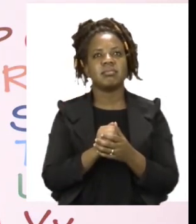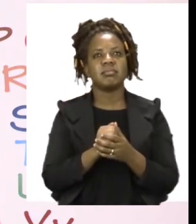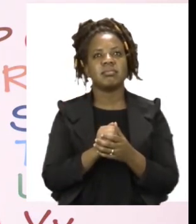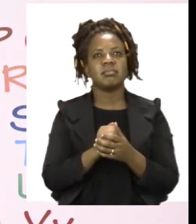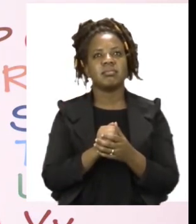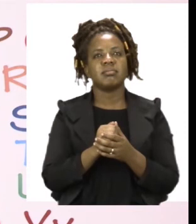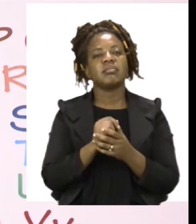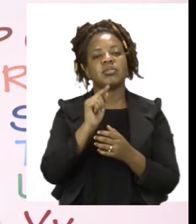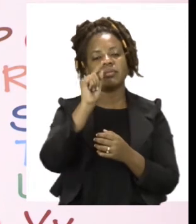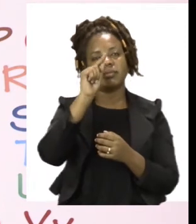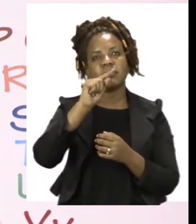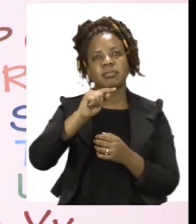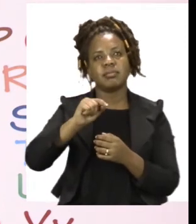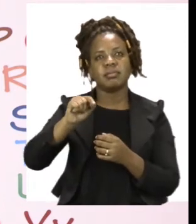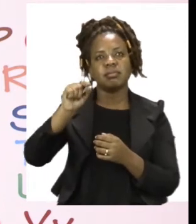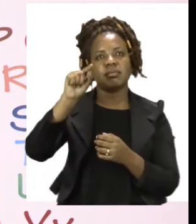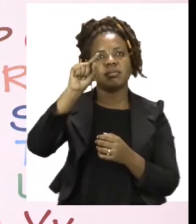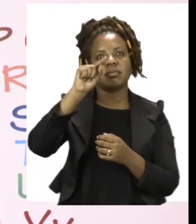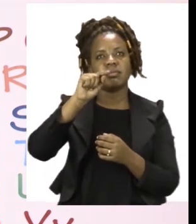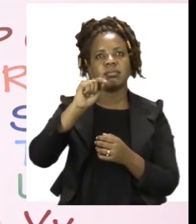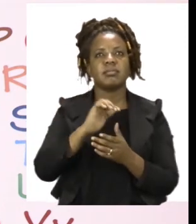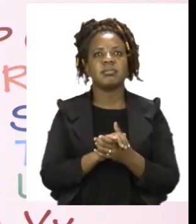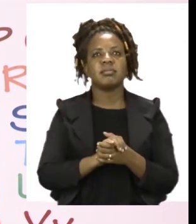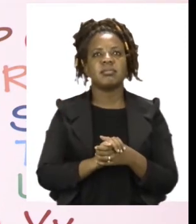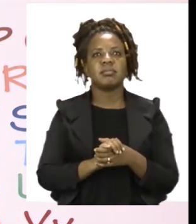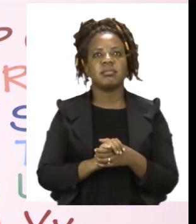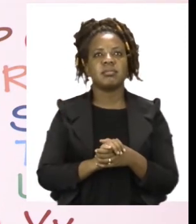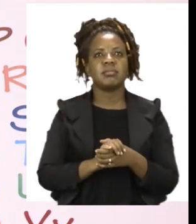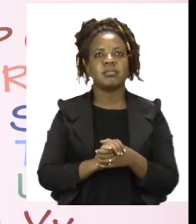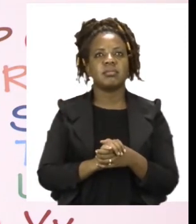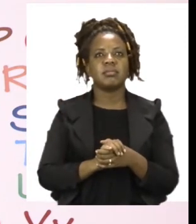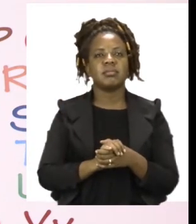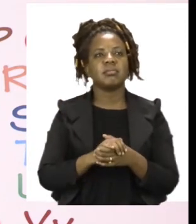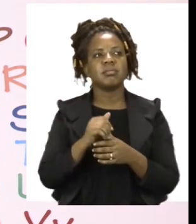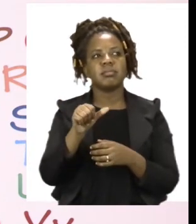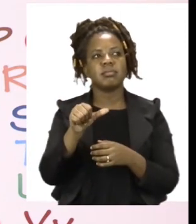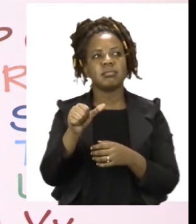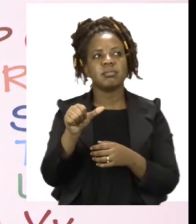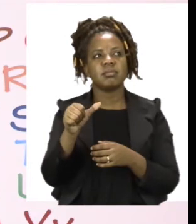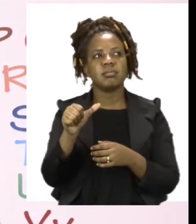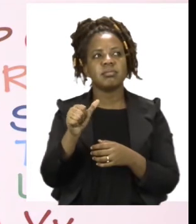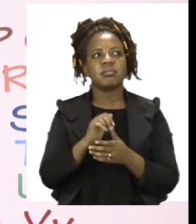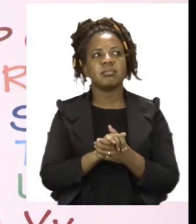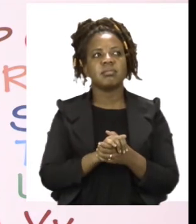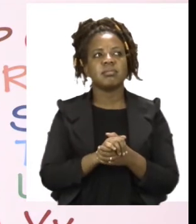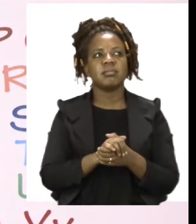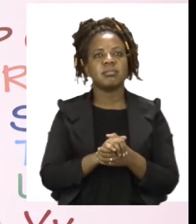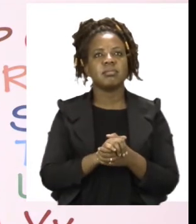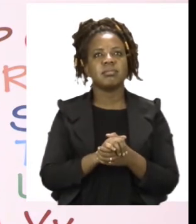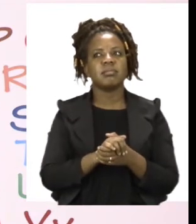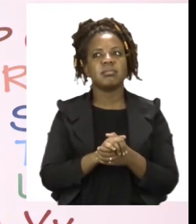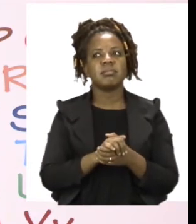going to circle them. Now, I'm going to try and look for other numbers. Let me try.